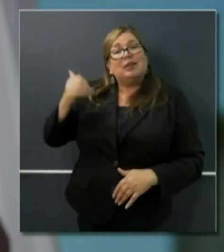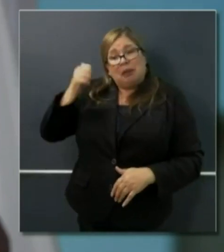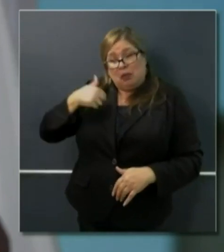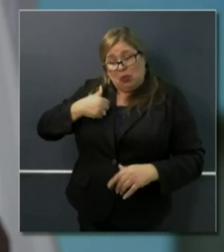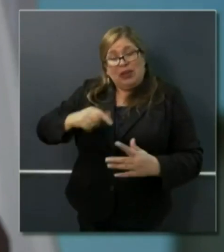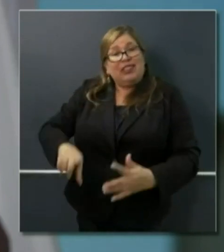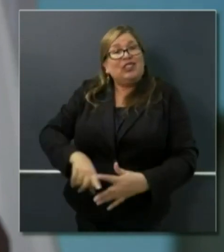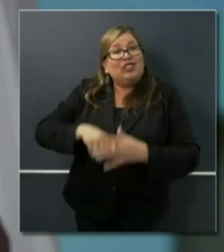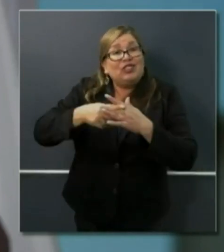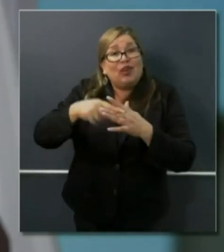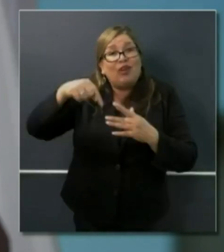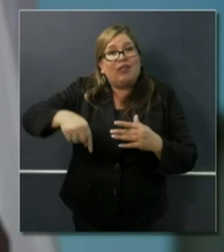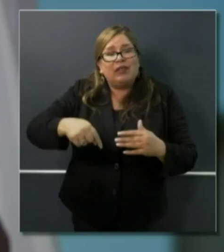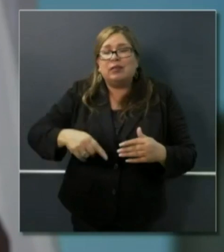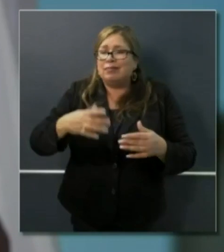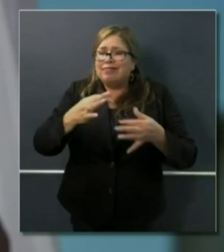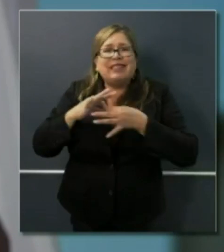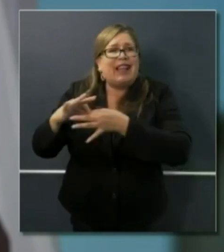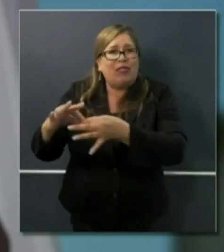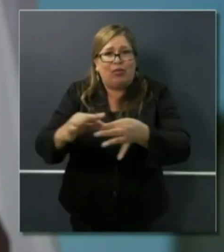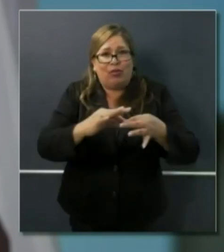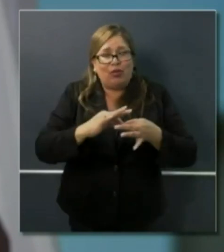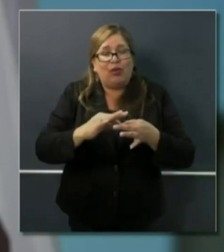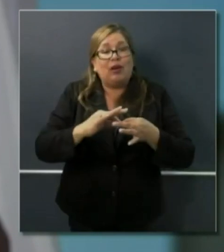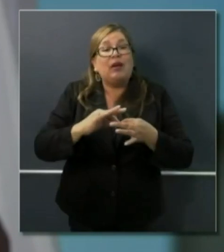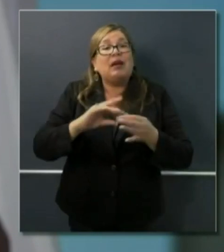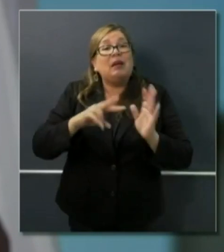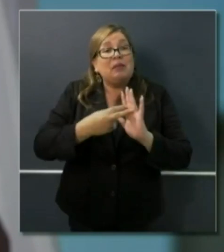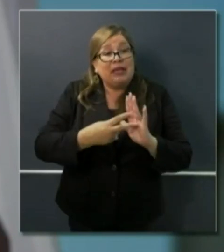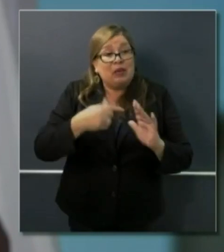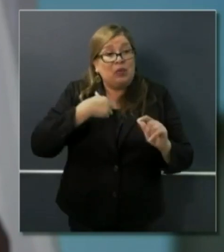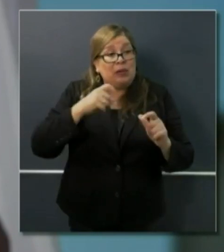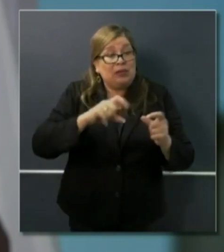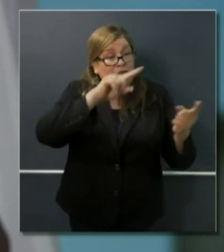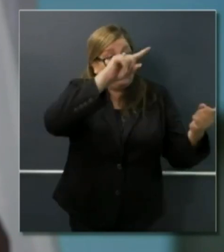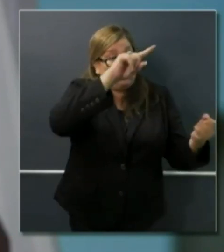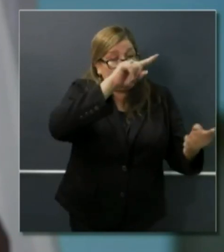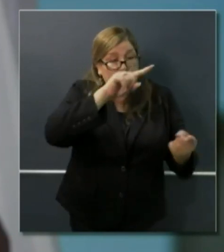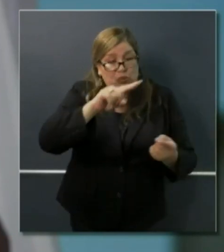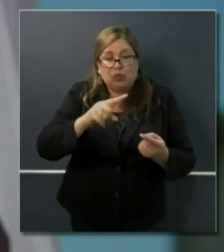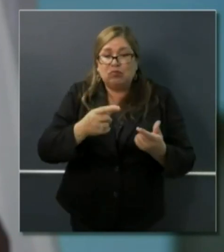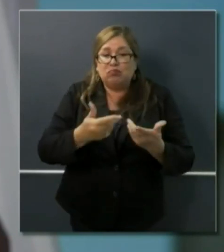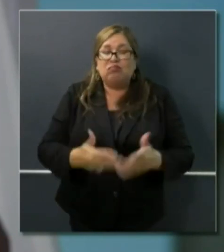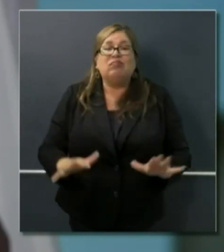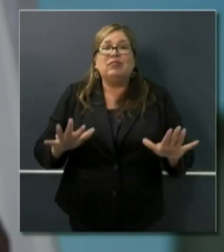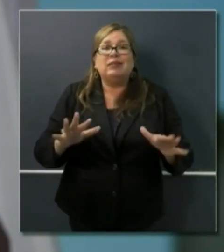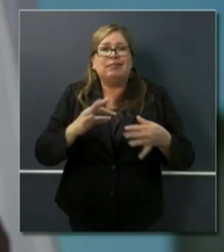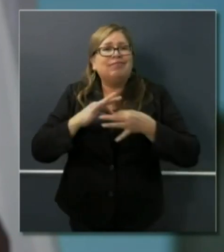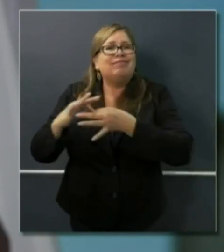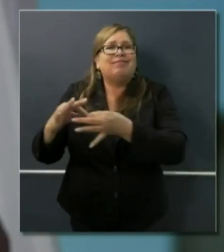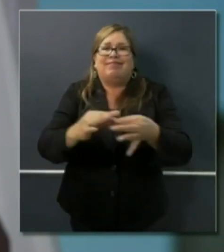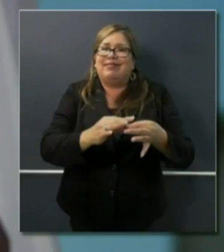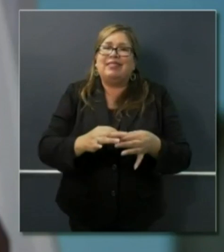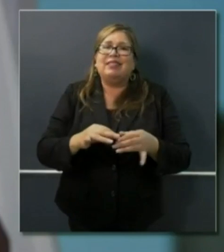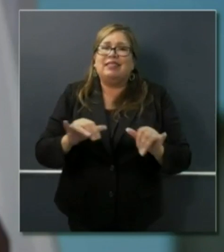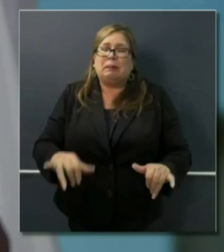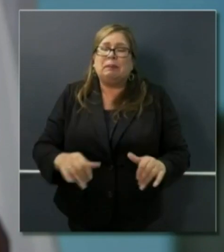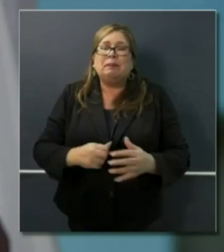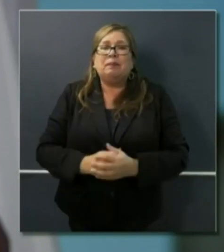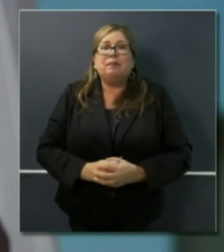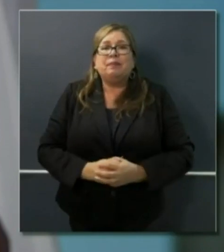in a very deliberative way, we need to pull out of this together in a very deliberative way as well.